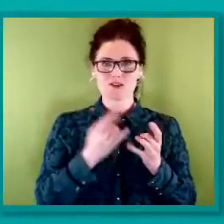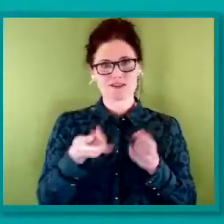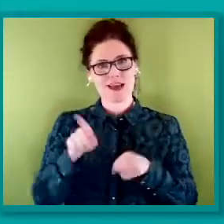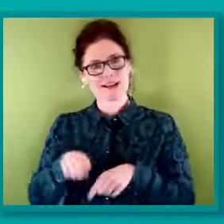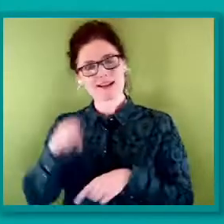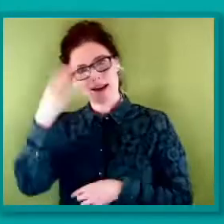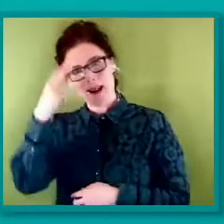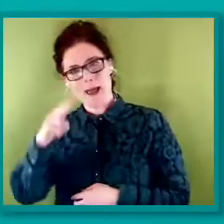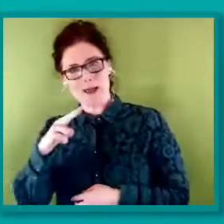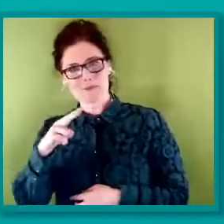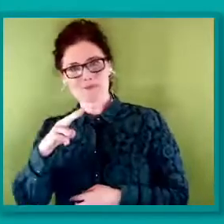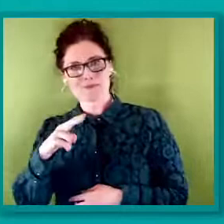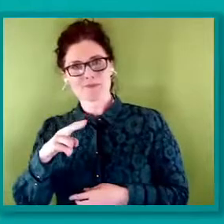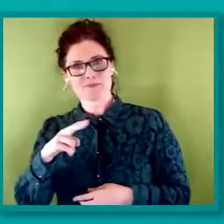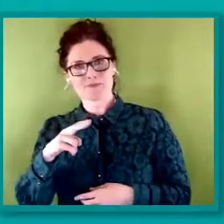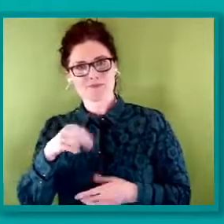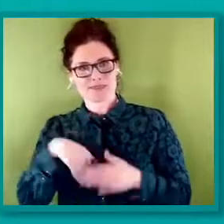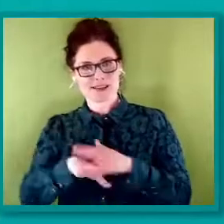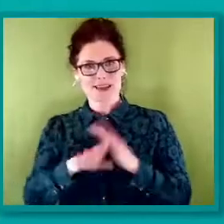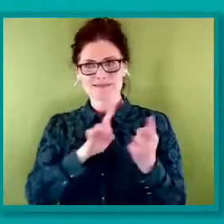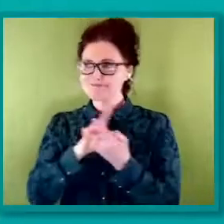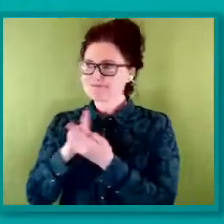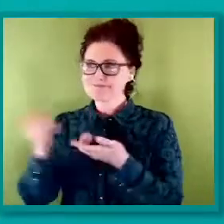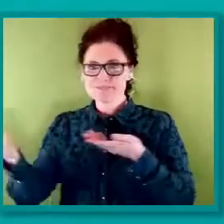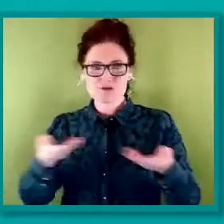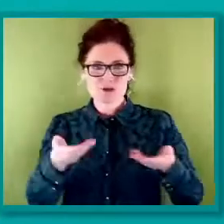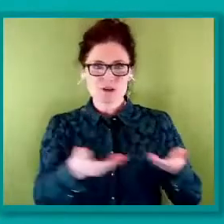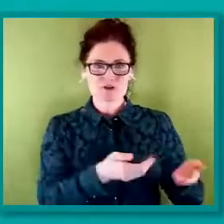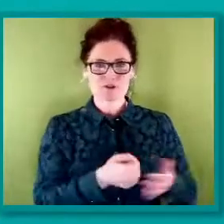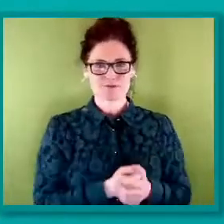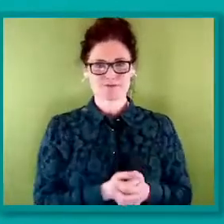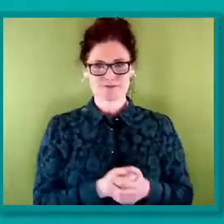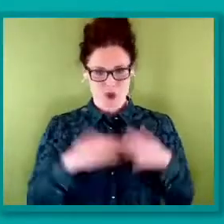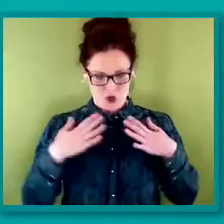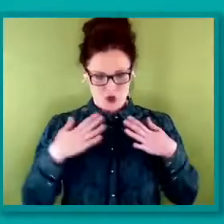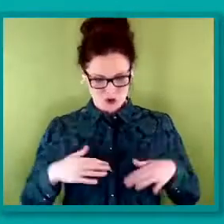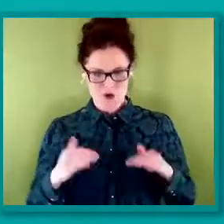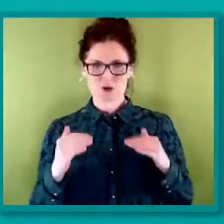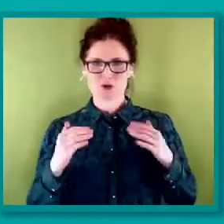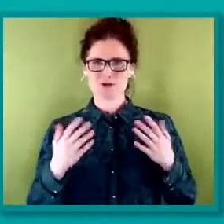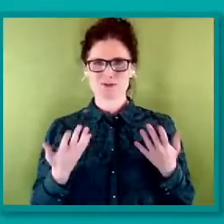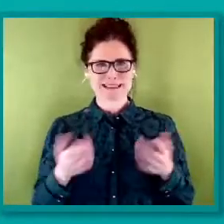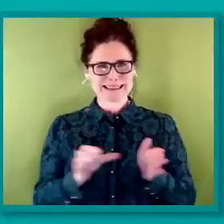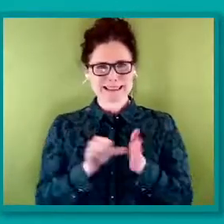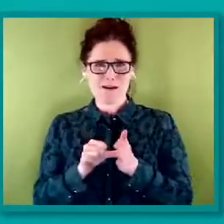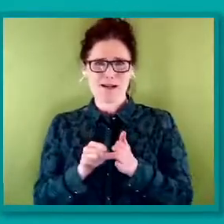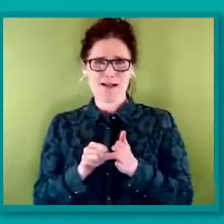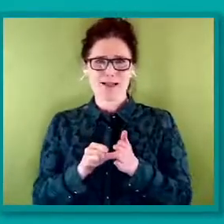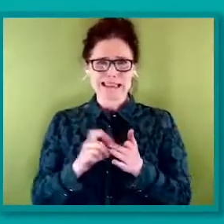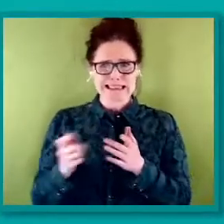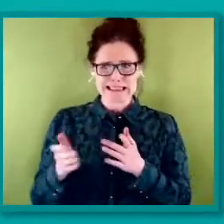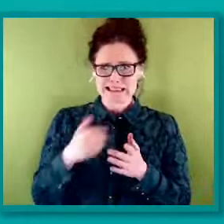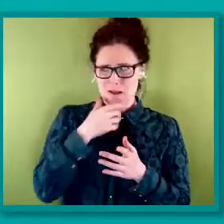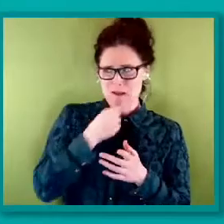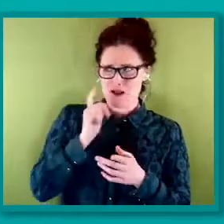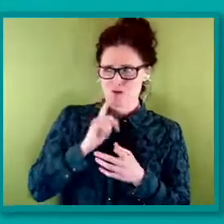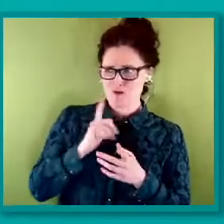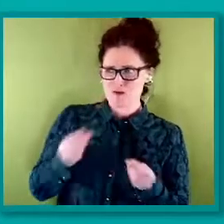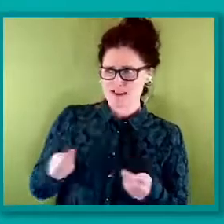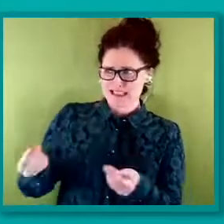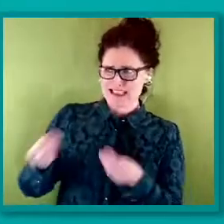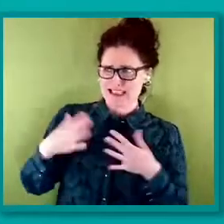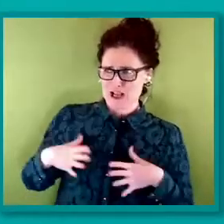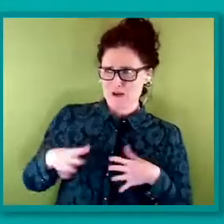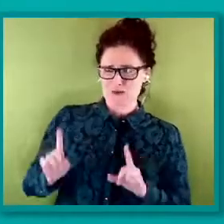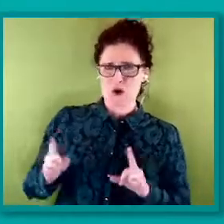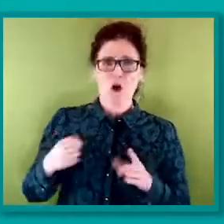version of gendered garments to give me. Lots of things are assumed about me, including which dressing room I should be in, rather than just